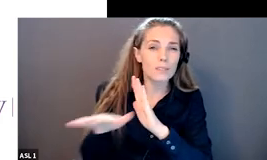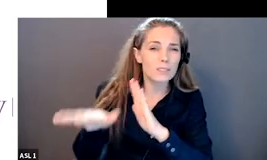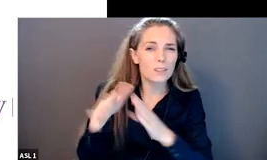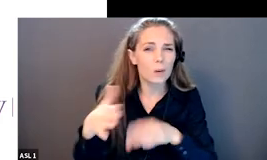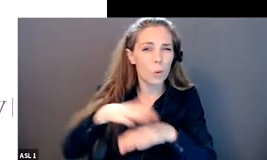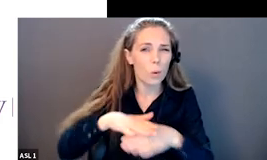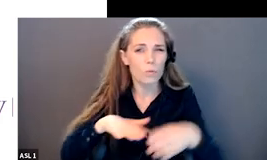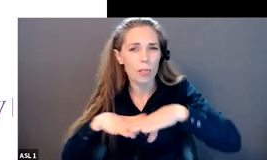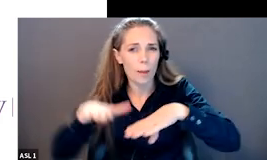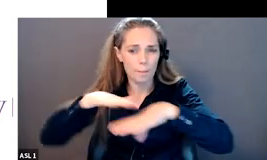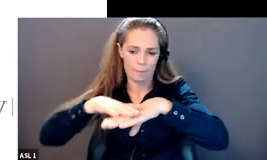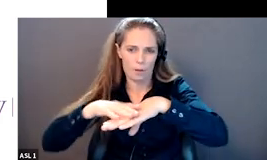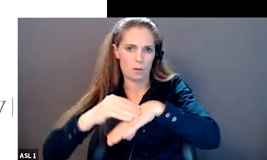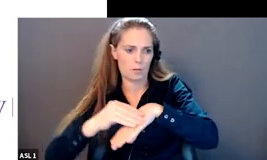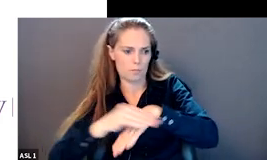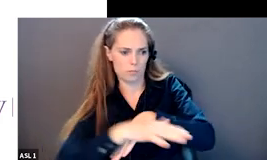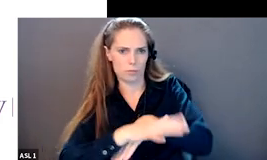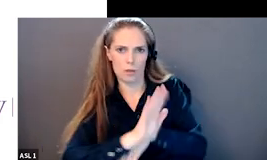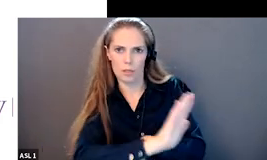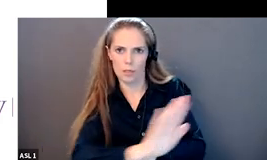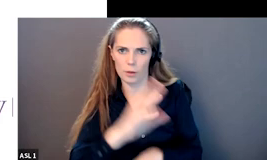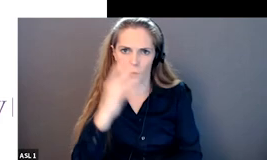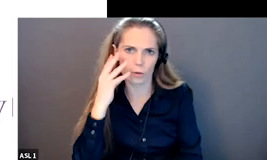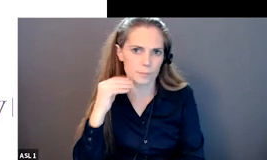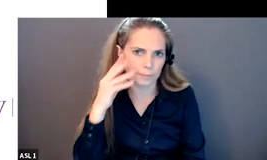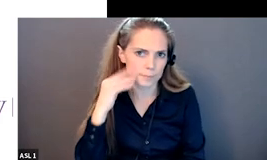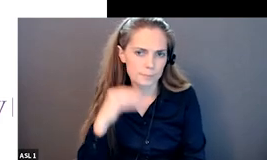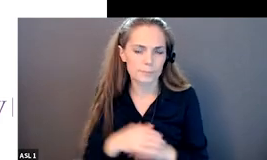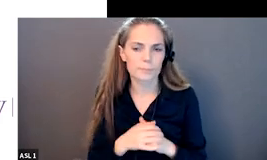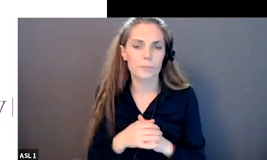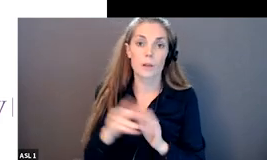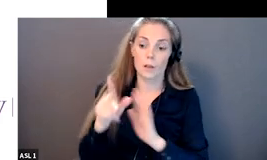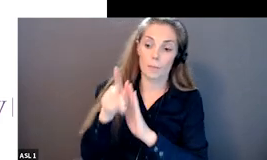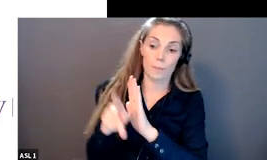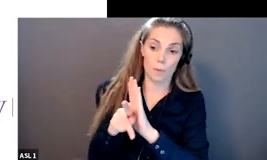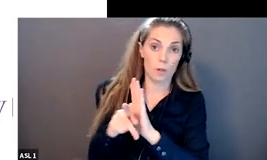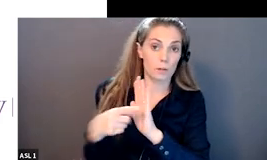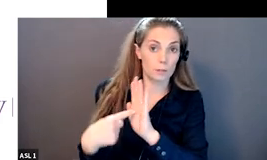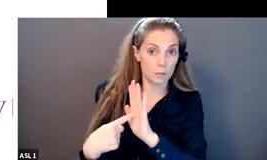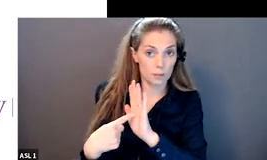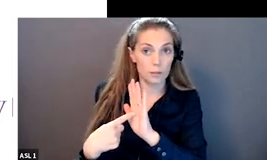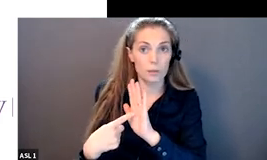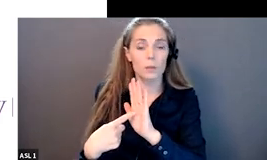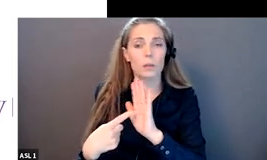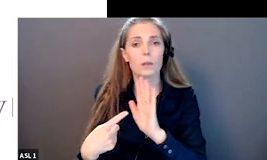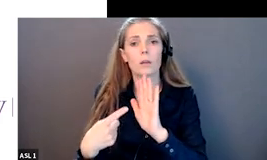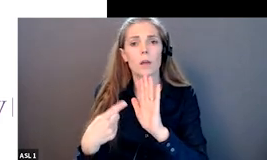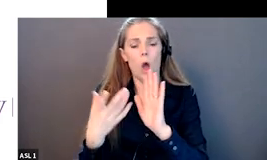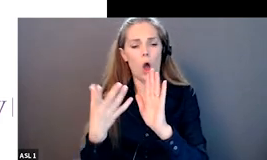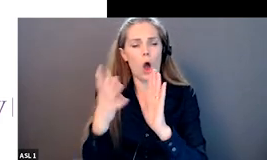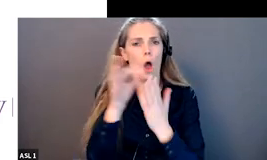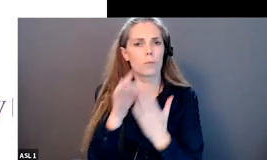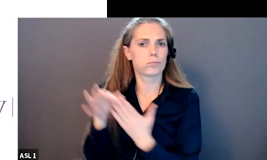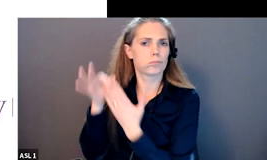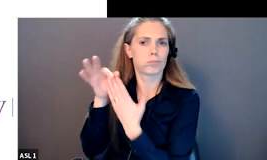of young women with disabilities um so policy areas that are typically treated as outside of employment like